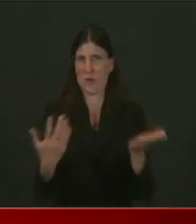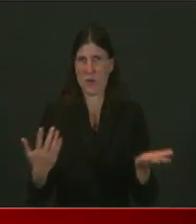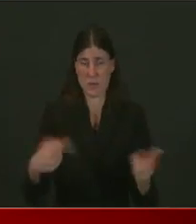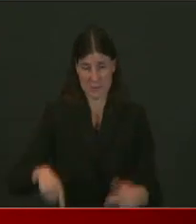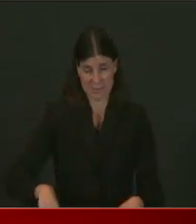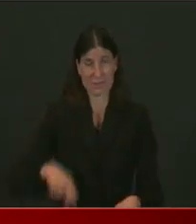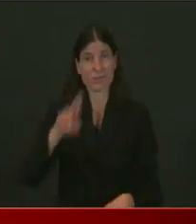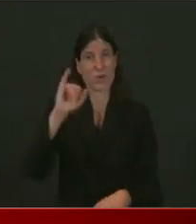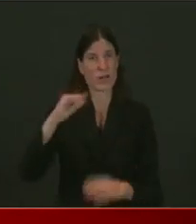your tax dollars are being spent.